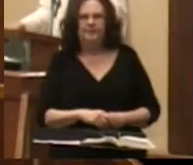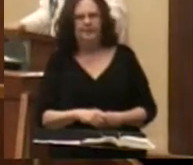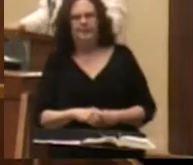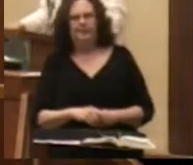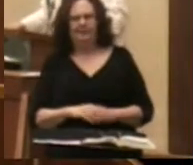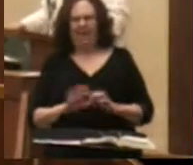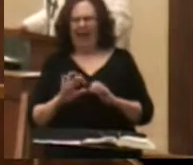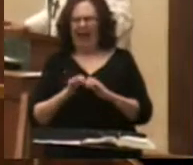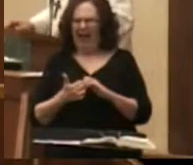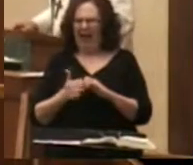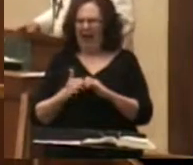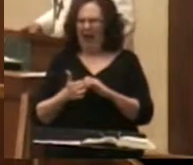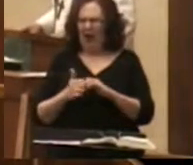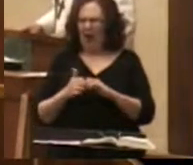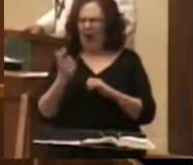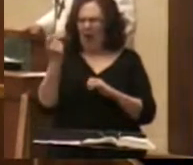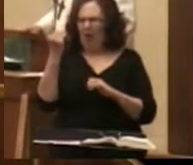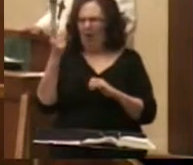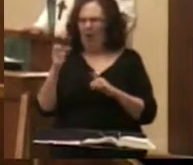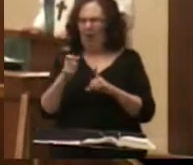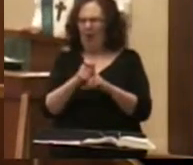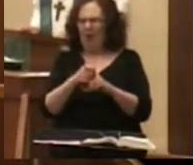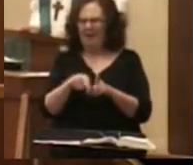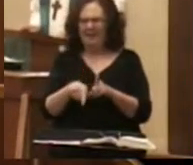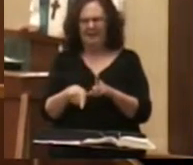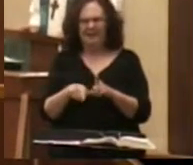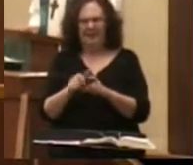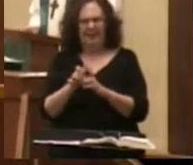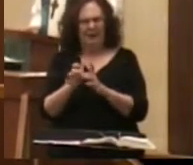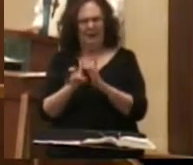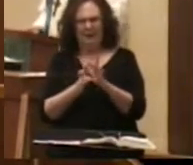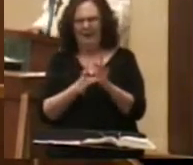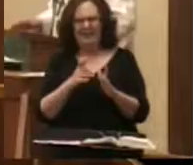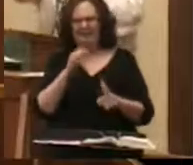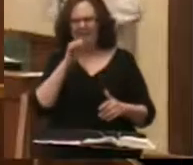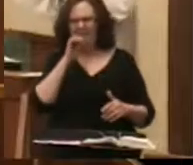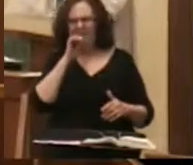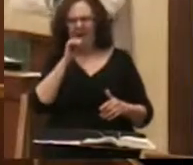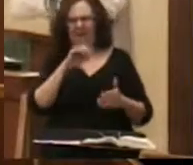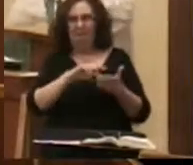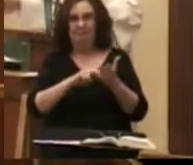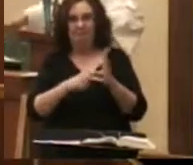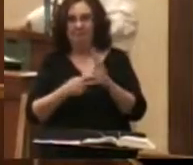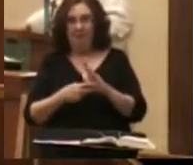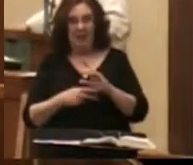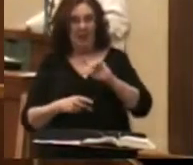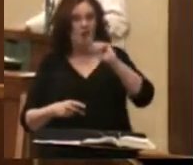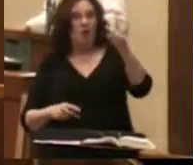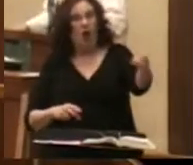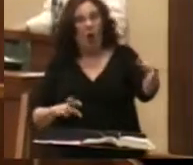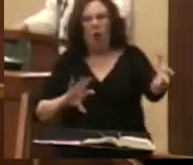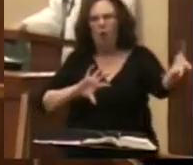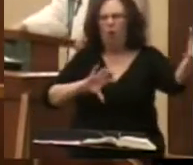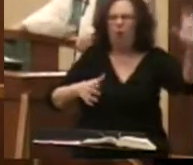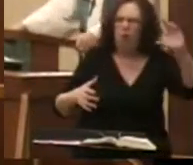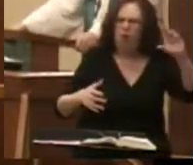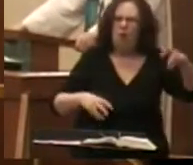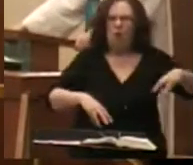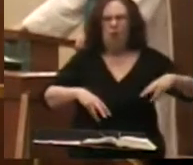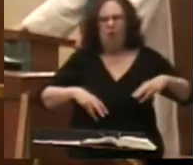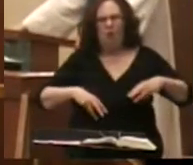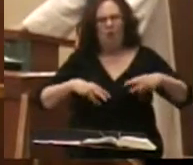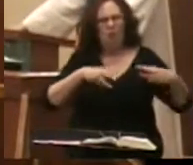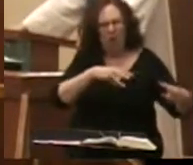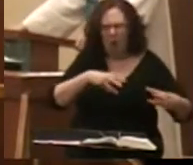How do we make sense of these words? Now Jesus is not giving license to believers just to go out and create a ruckus or violence